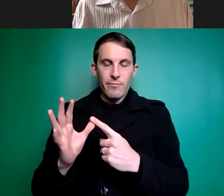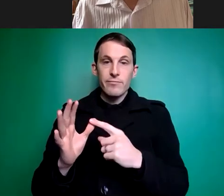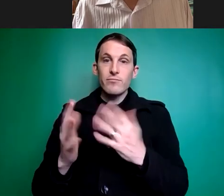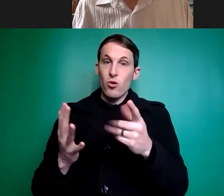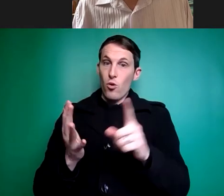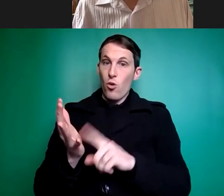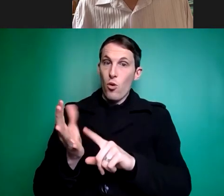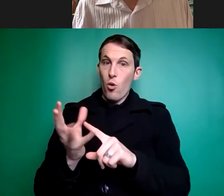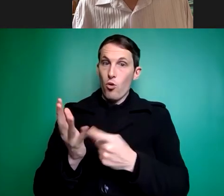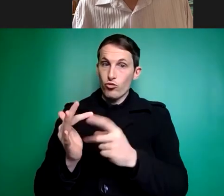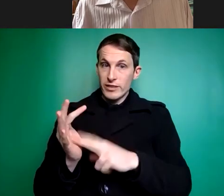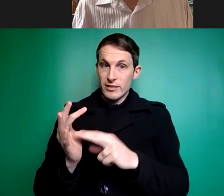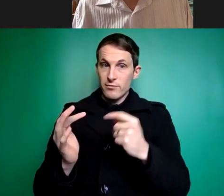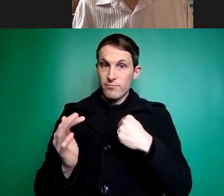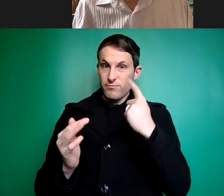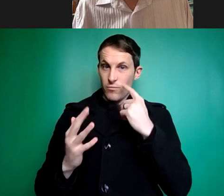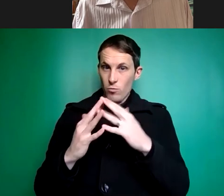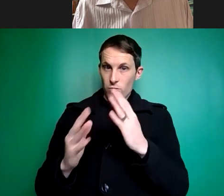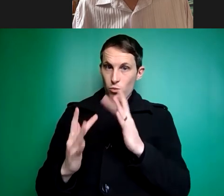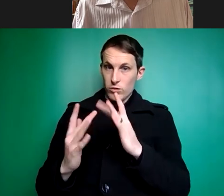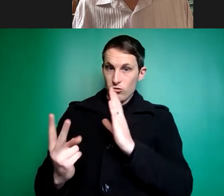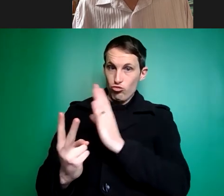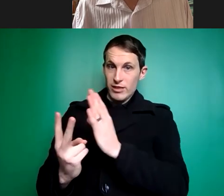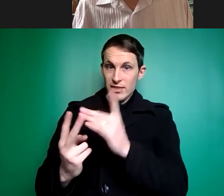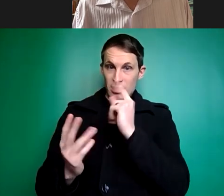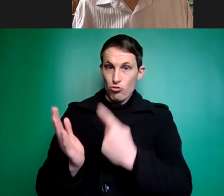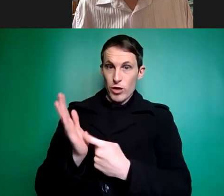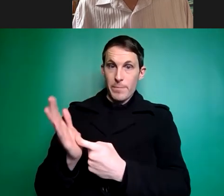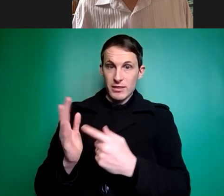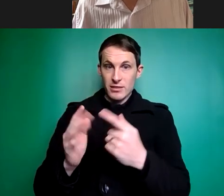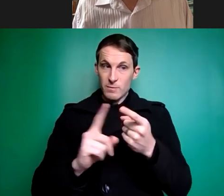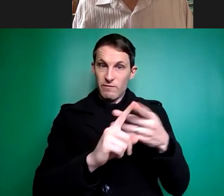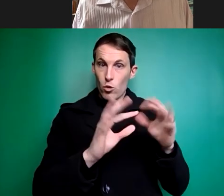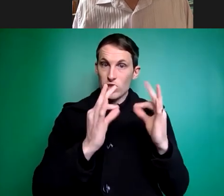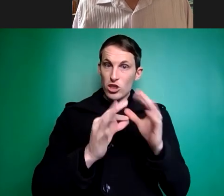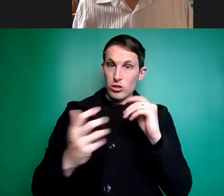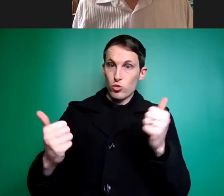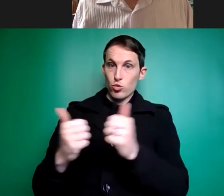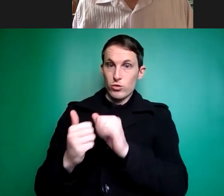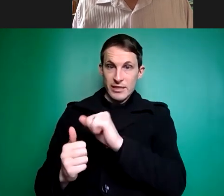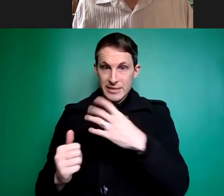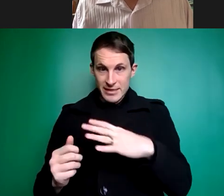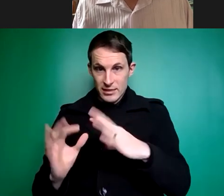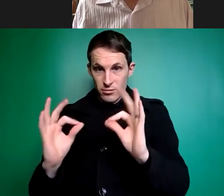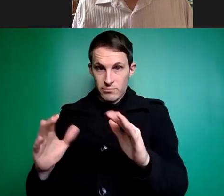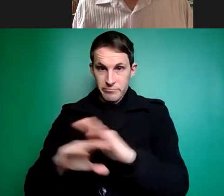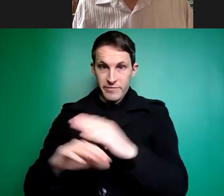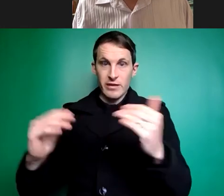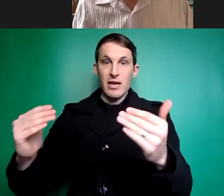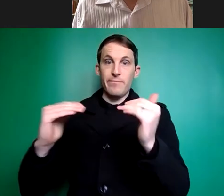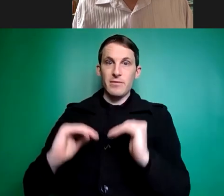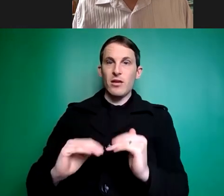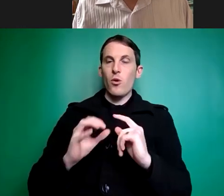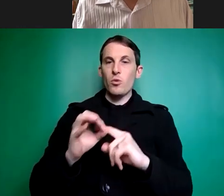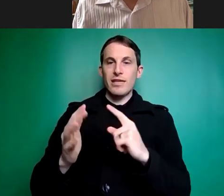that we'll get back in touch with them directly and maybe recommend some organizations i can reach out to great and so the other one here is